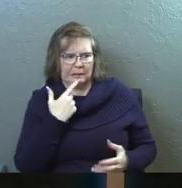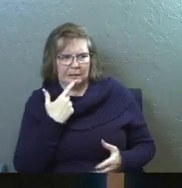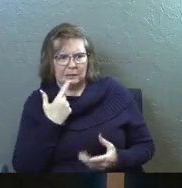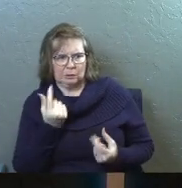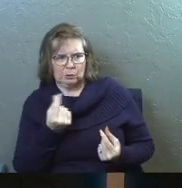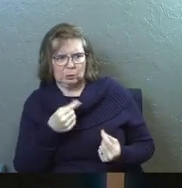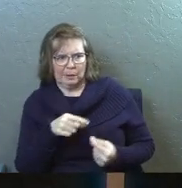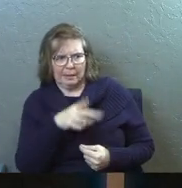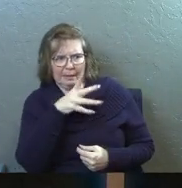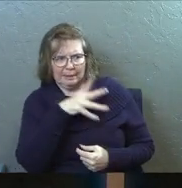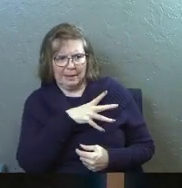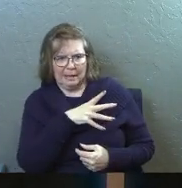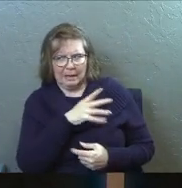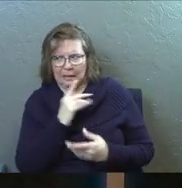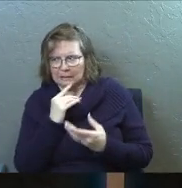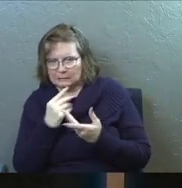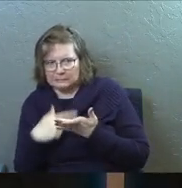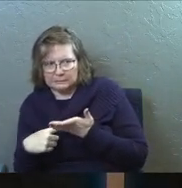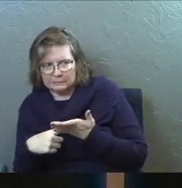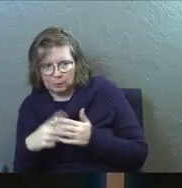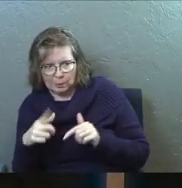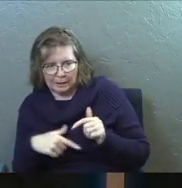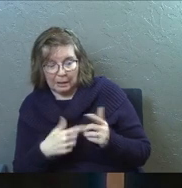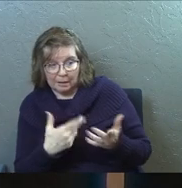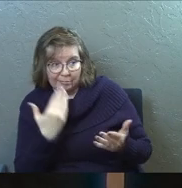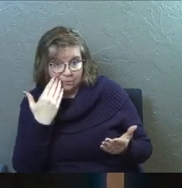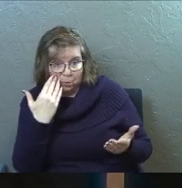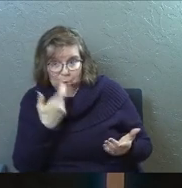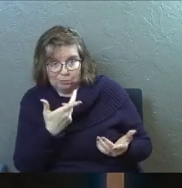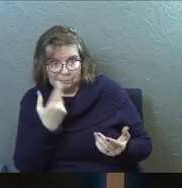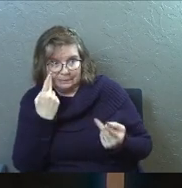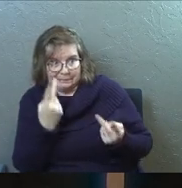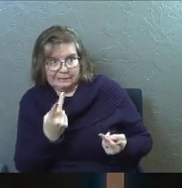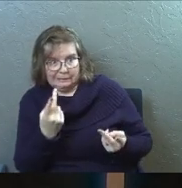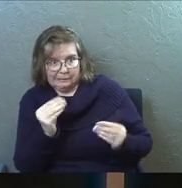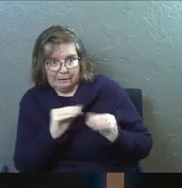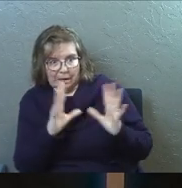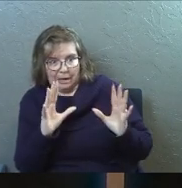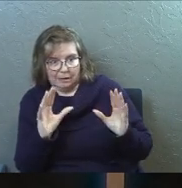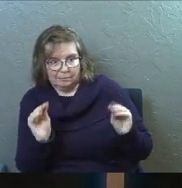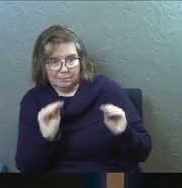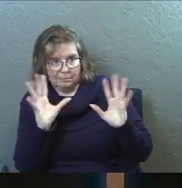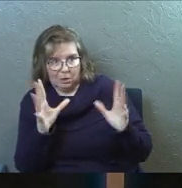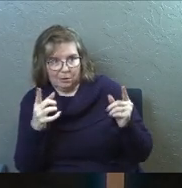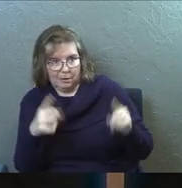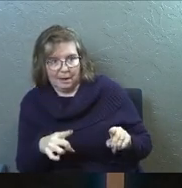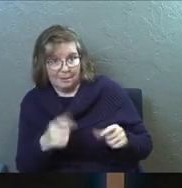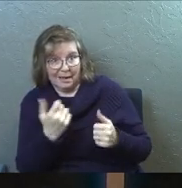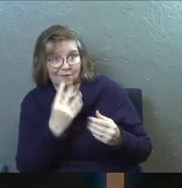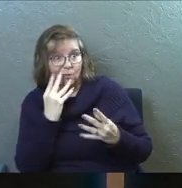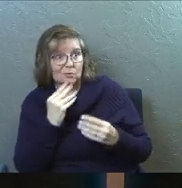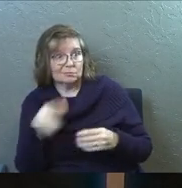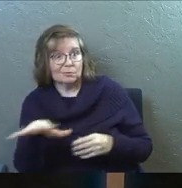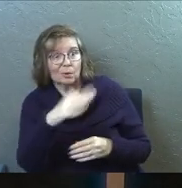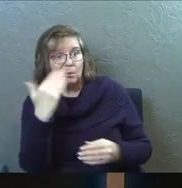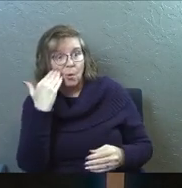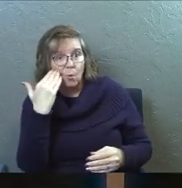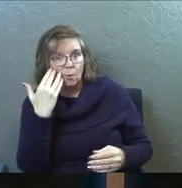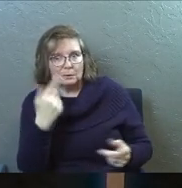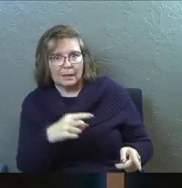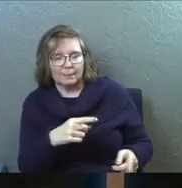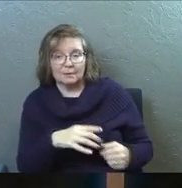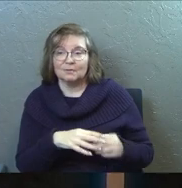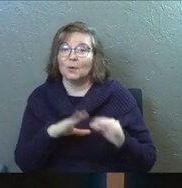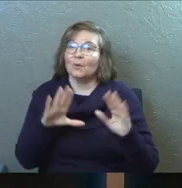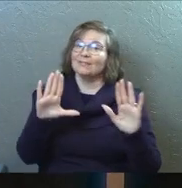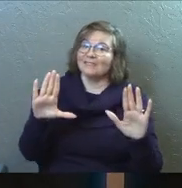do with these men? They asked each other. We can't deny that they have performed a miraculous sign and everybody in Jerusalem knows about it. This is a great